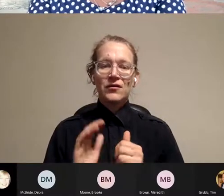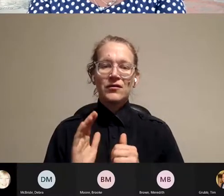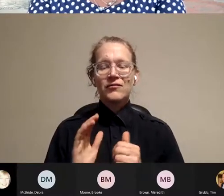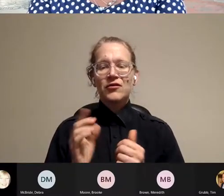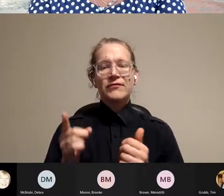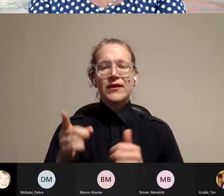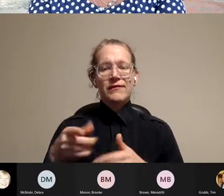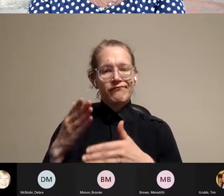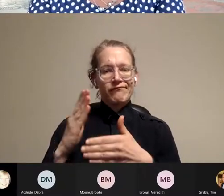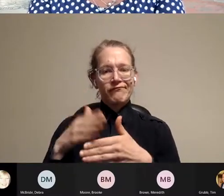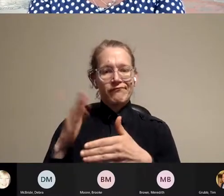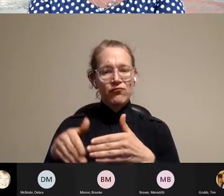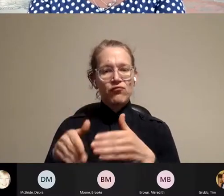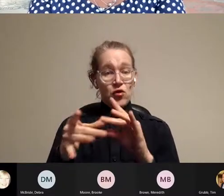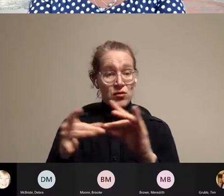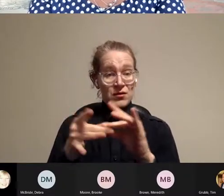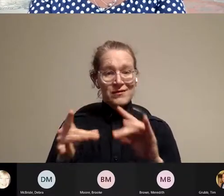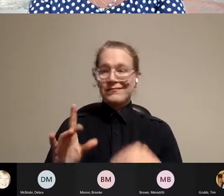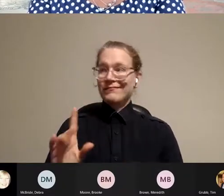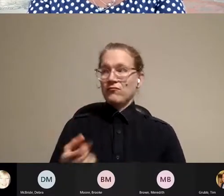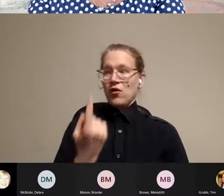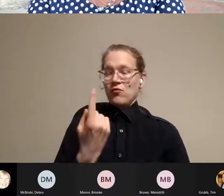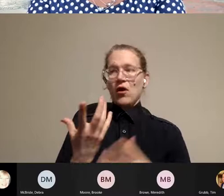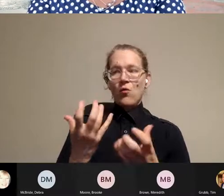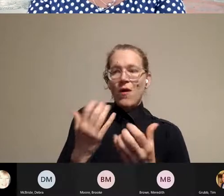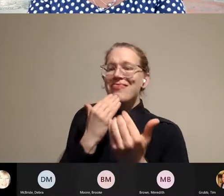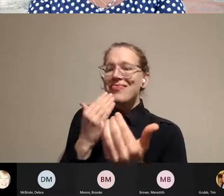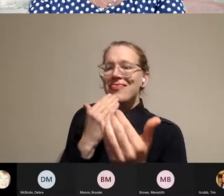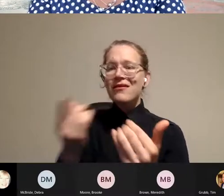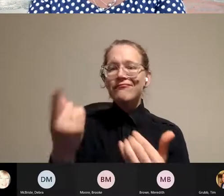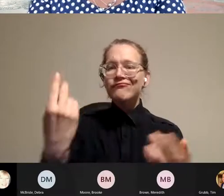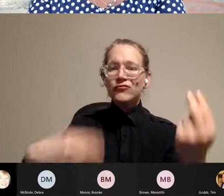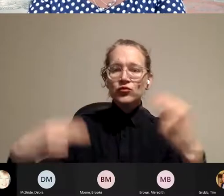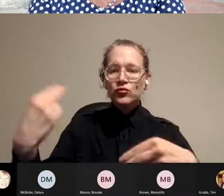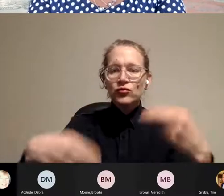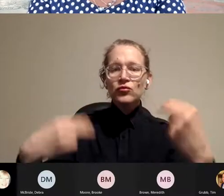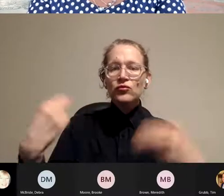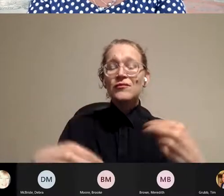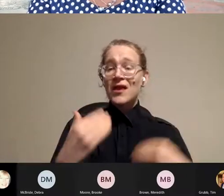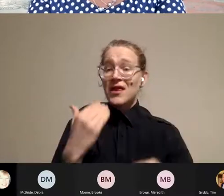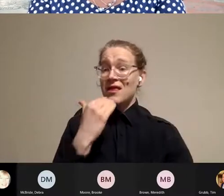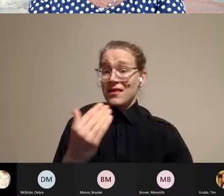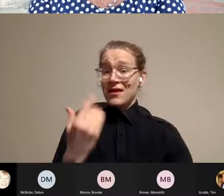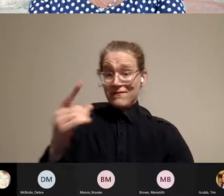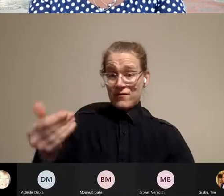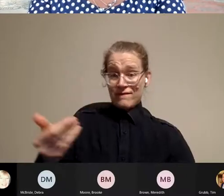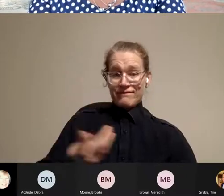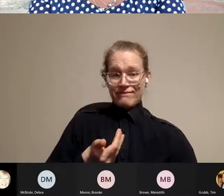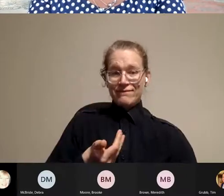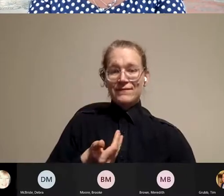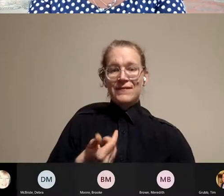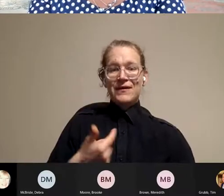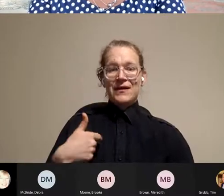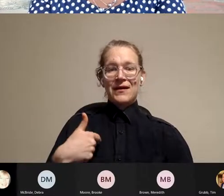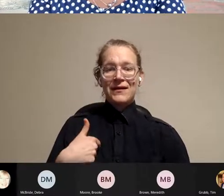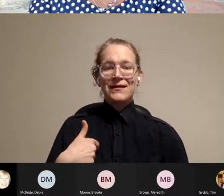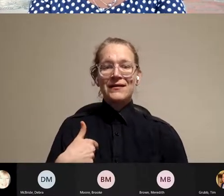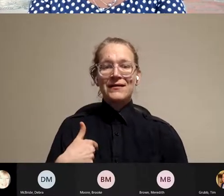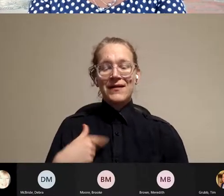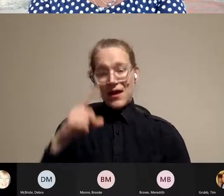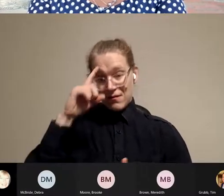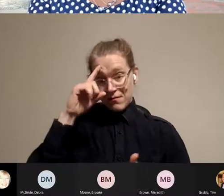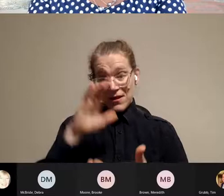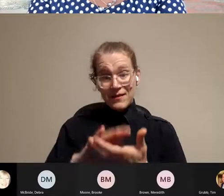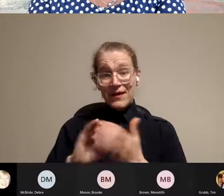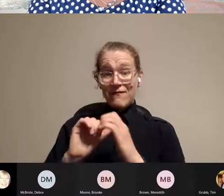Yeah, no, my only remark is thank you to everybody for being here. Thank you, Dr. Gengori, for inviting me. And I firmly believe that this is how conversations change, by